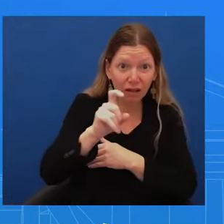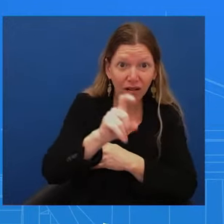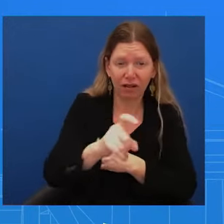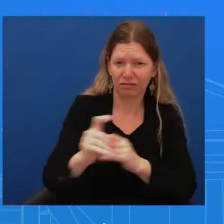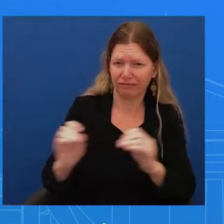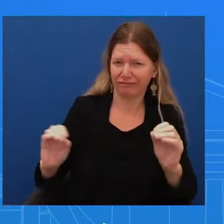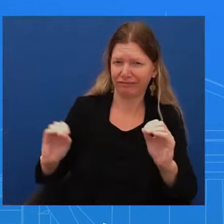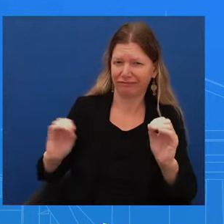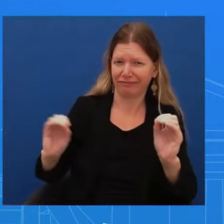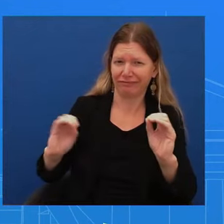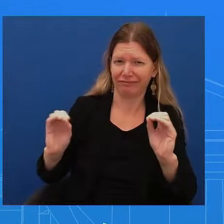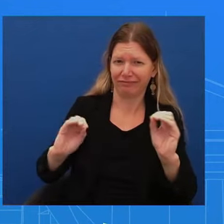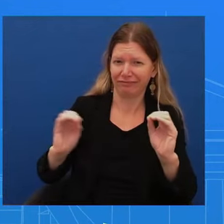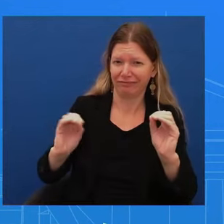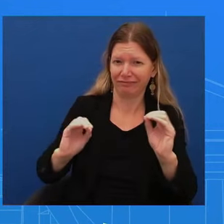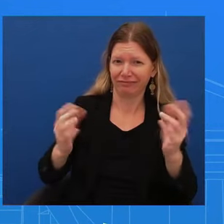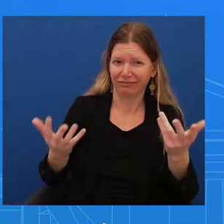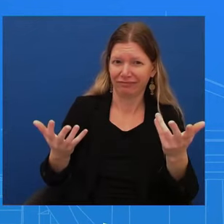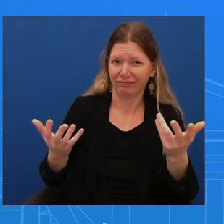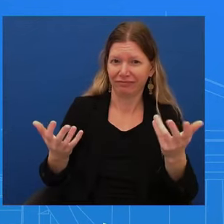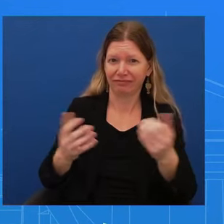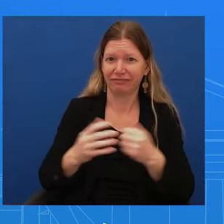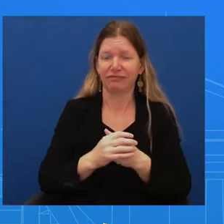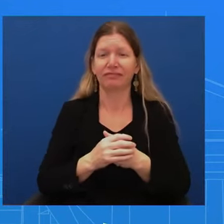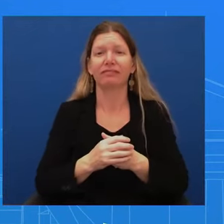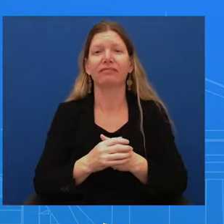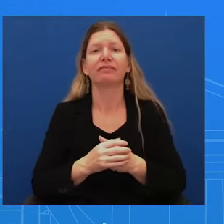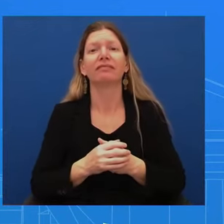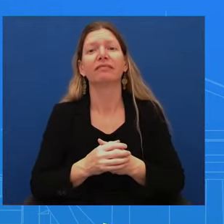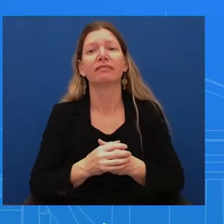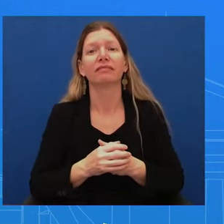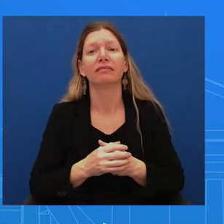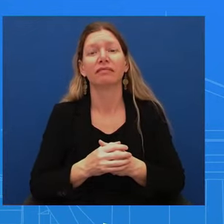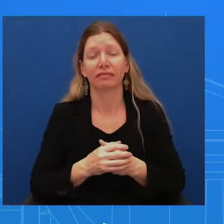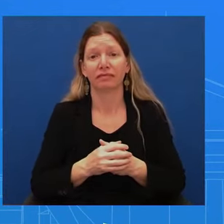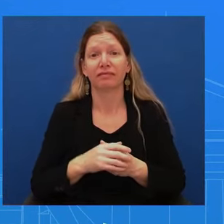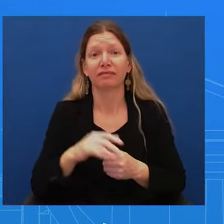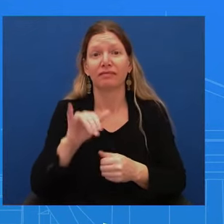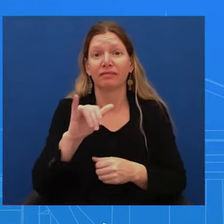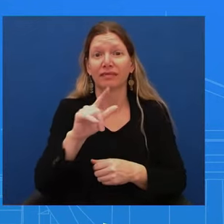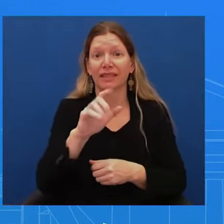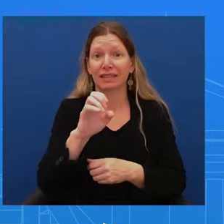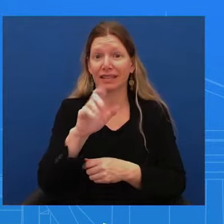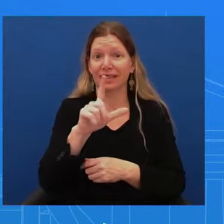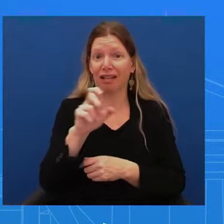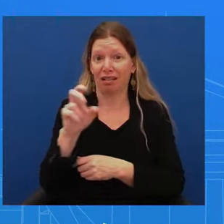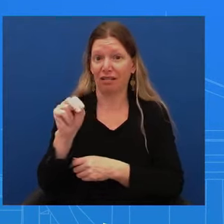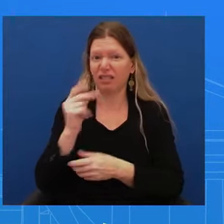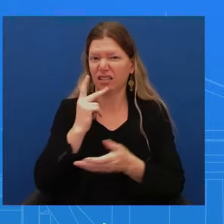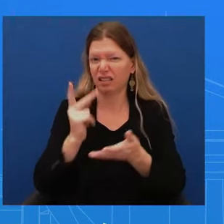what she said yesterday, which is what we're seeing now, I think we can describe as a soft landing.